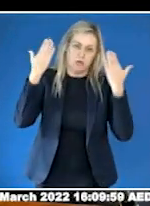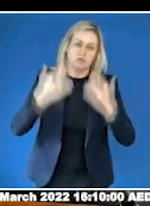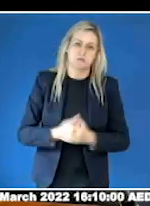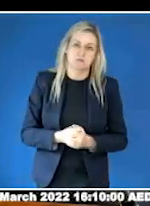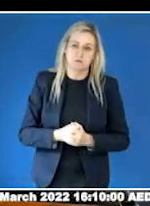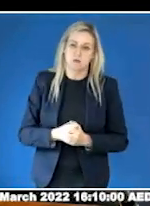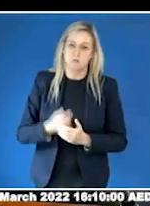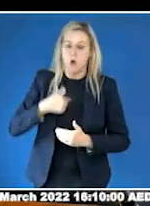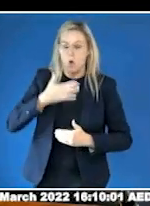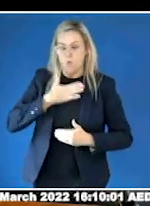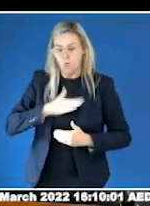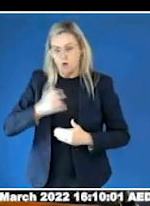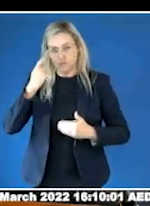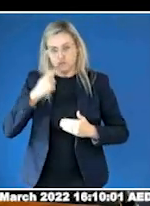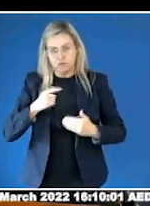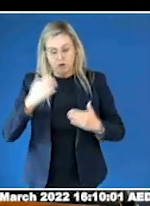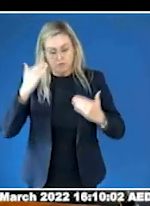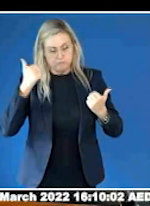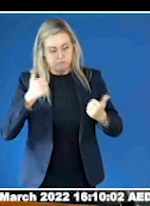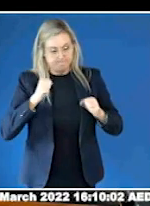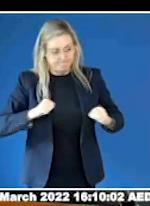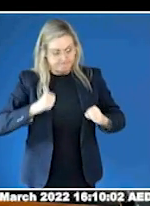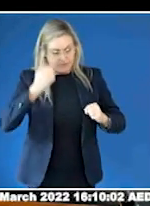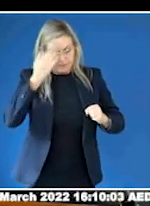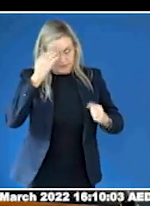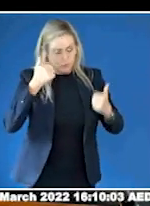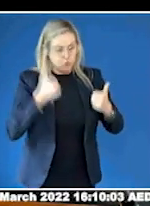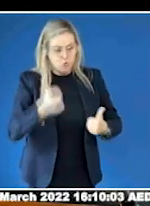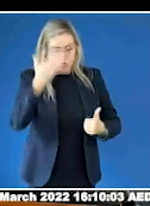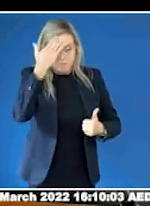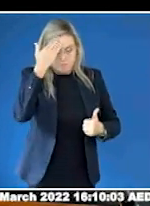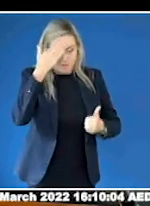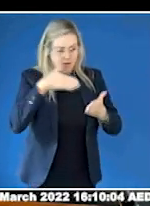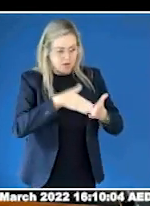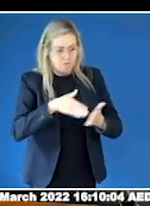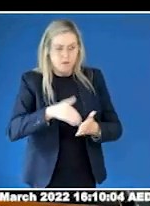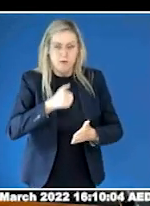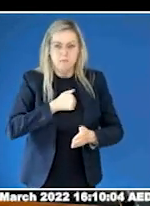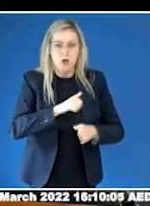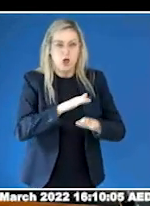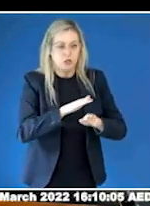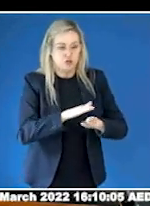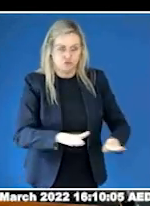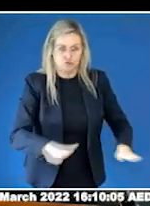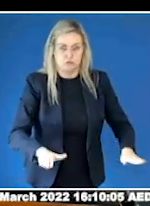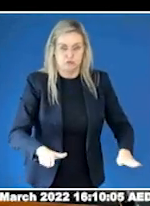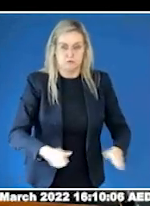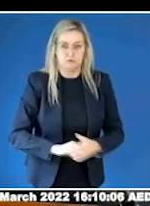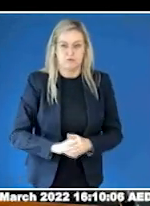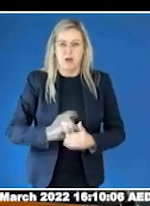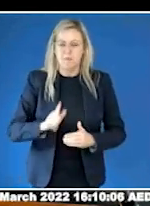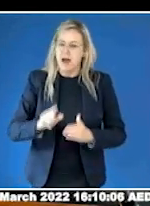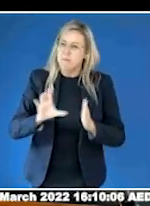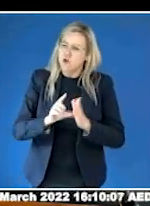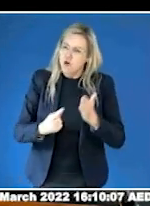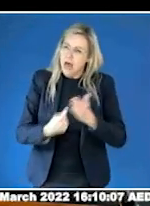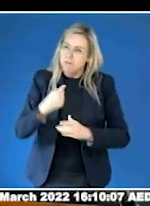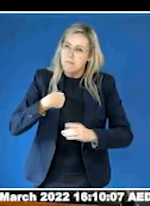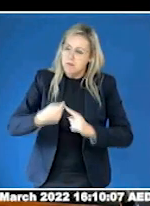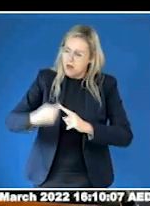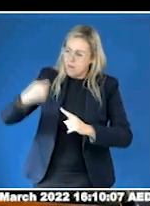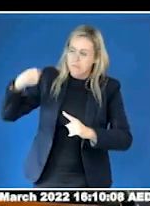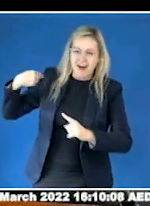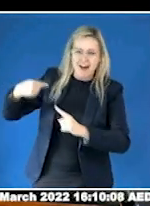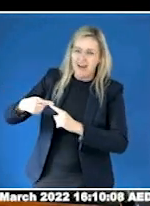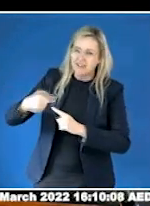children. They are awesome, but sometimes trigger my trauma responses, leading me to react in ways that they don't